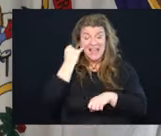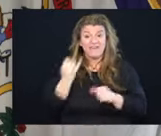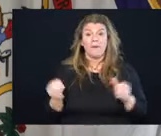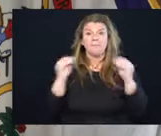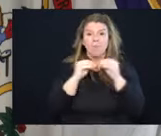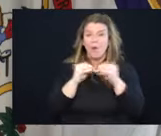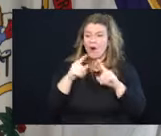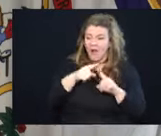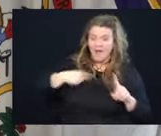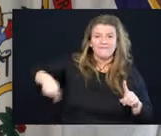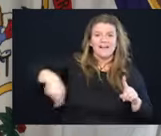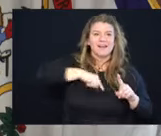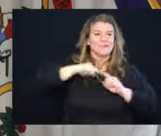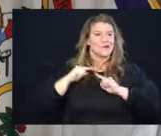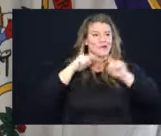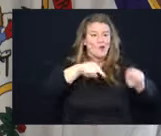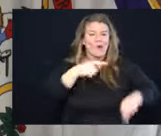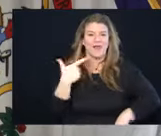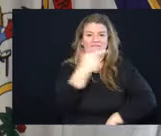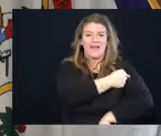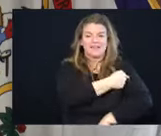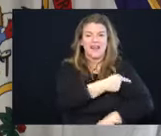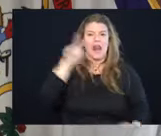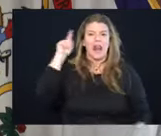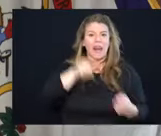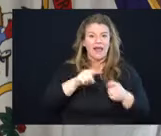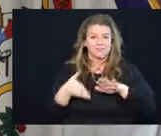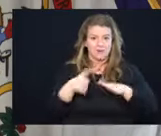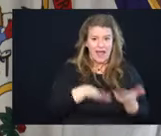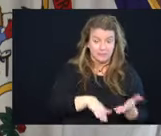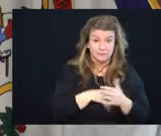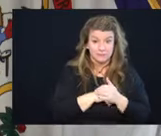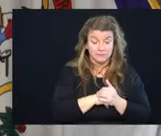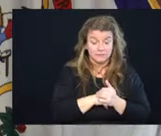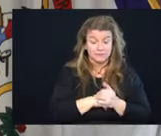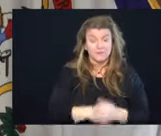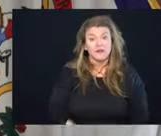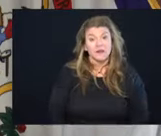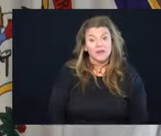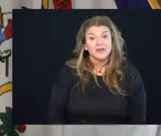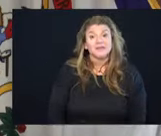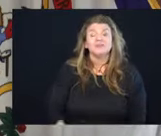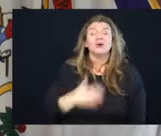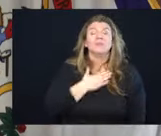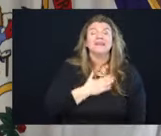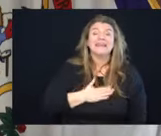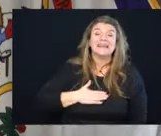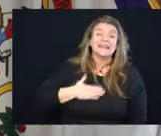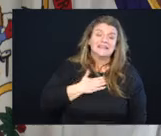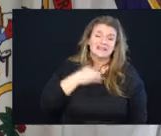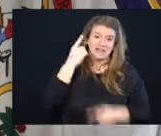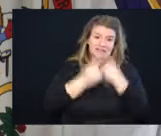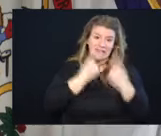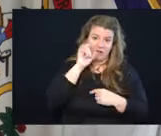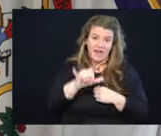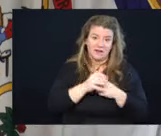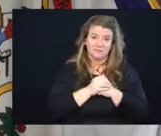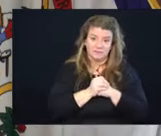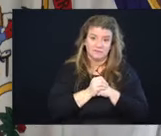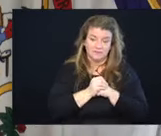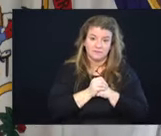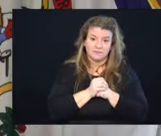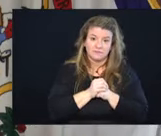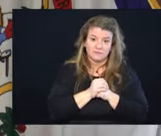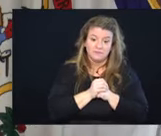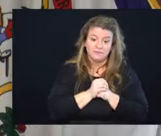were vaccinated, the less would die. And so please, please just consider that. And